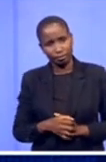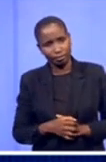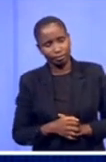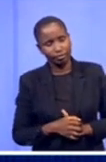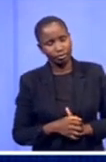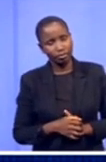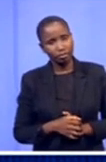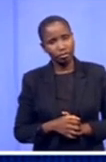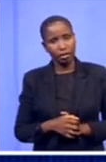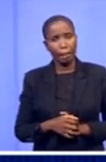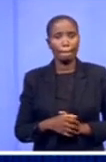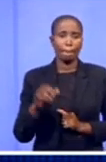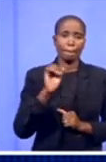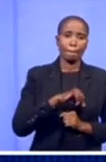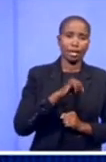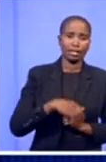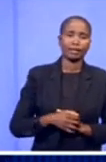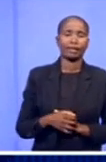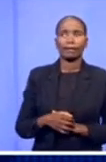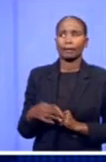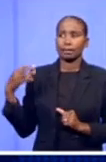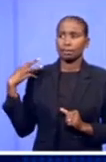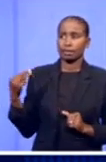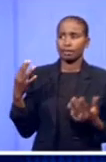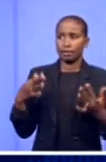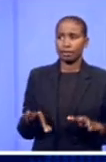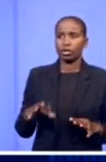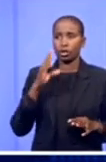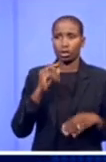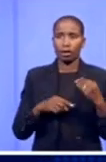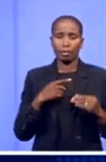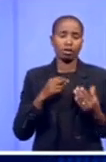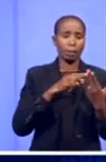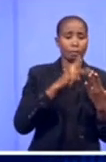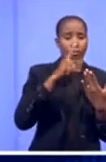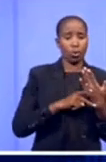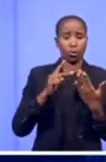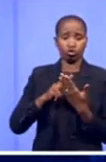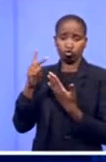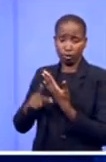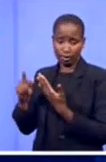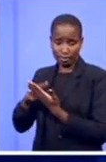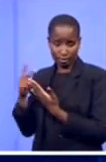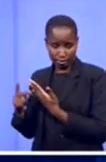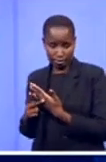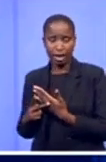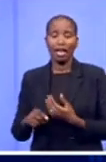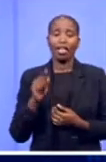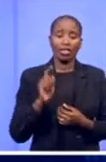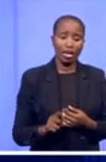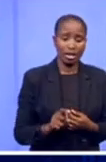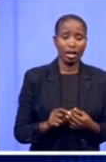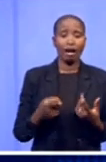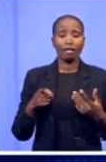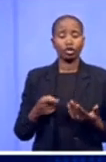So the minister highlighted some projects just as an illustration of the kinds of the diversity and the depth that we see.